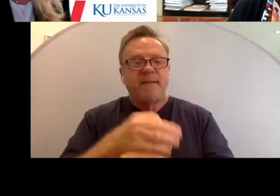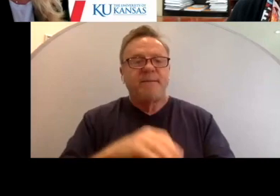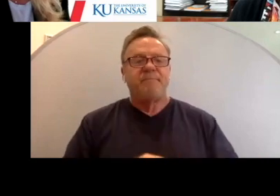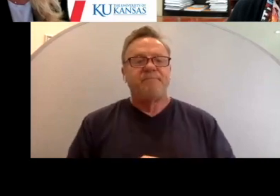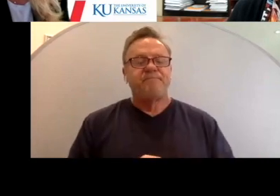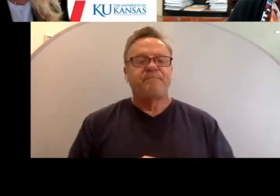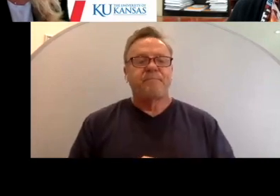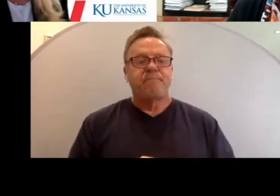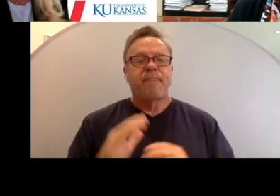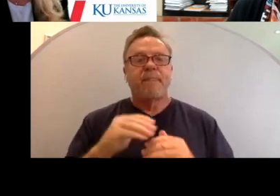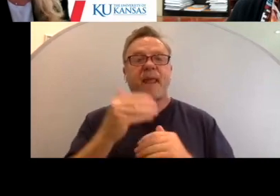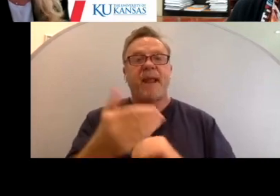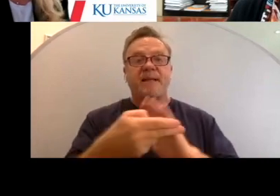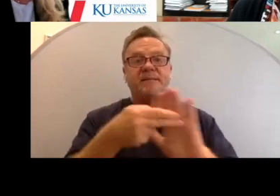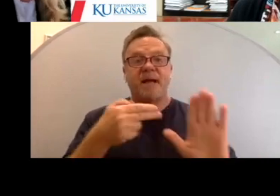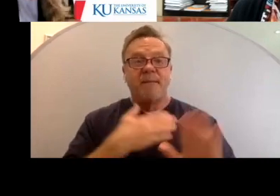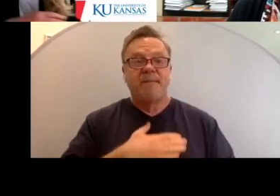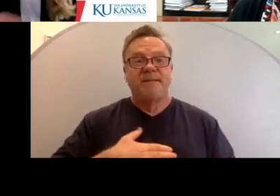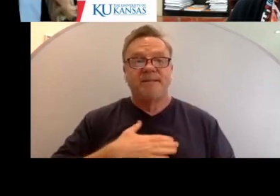please.